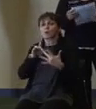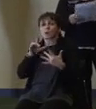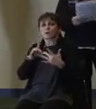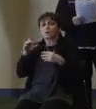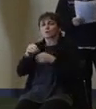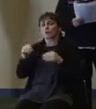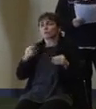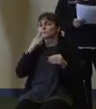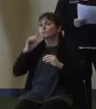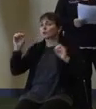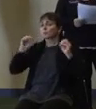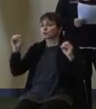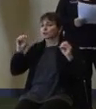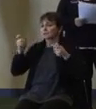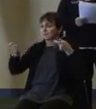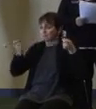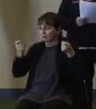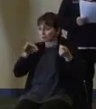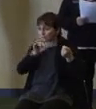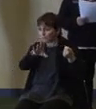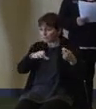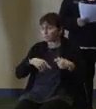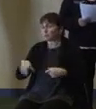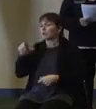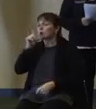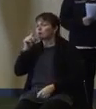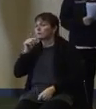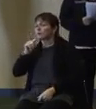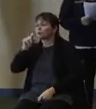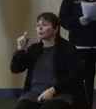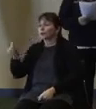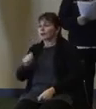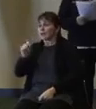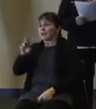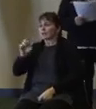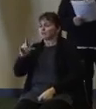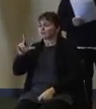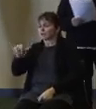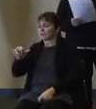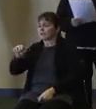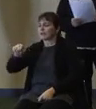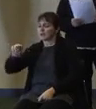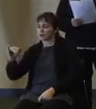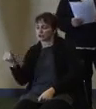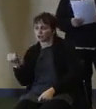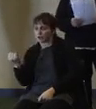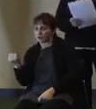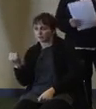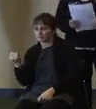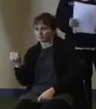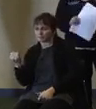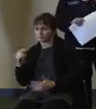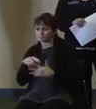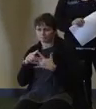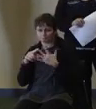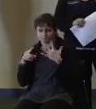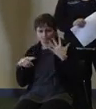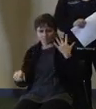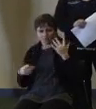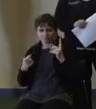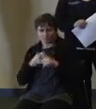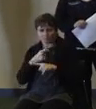Management's Facebook page and on Twitter at ready.nj. At ready.nj. Information from a variety of official